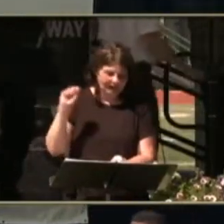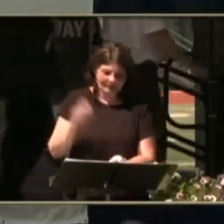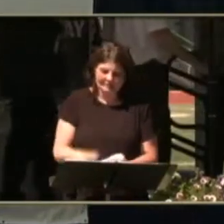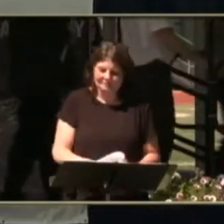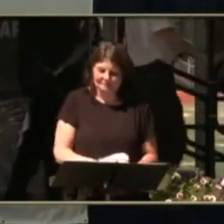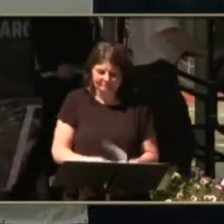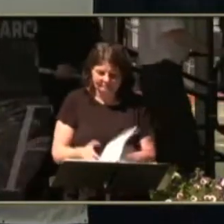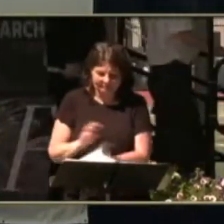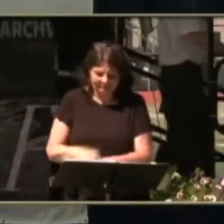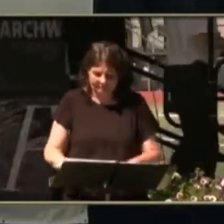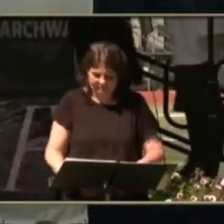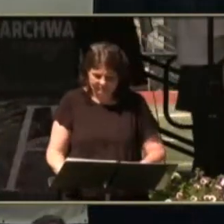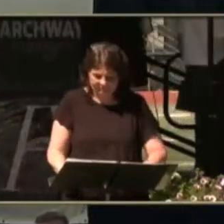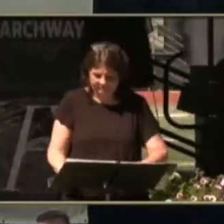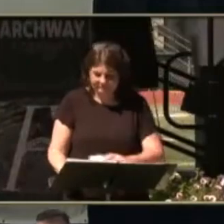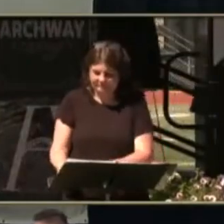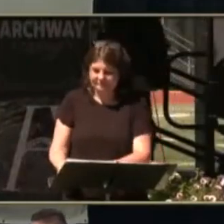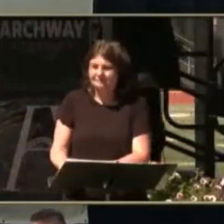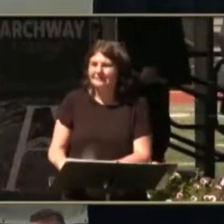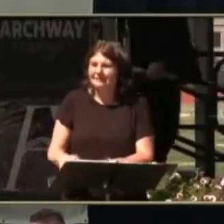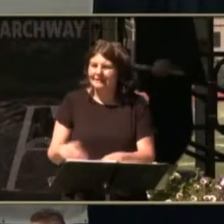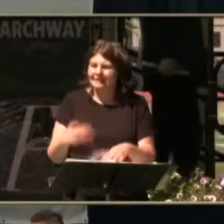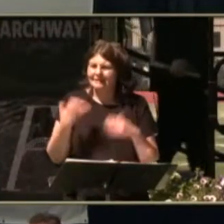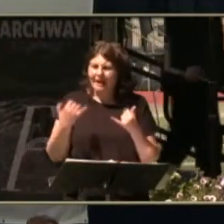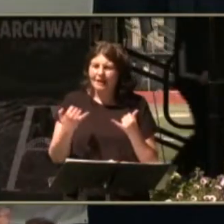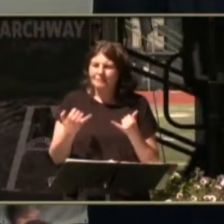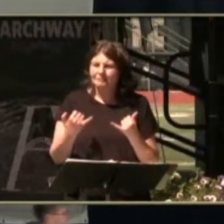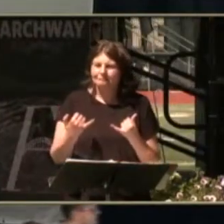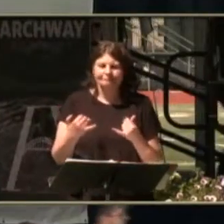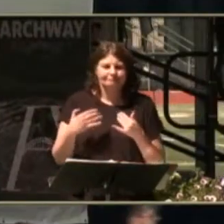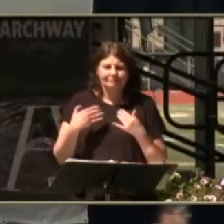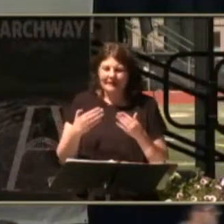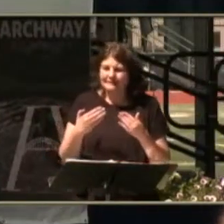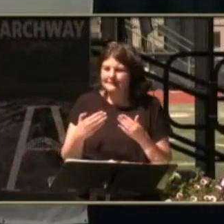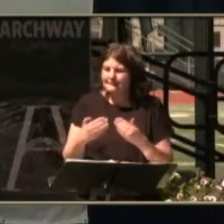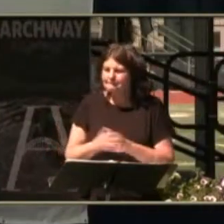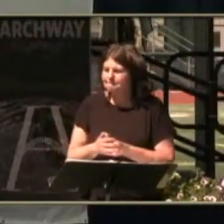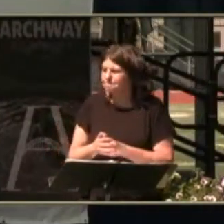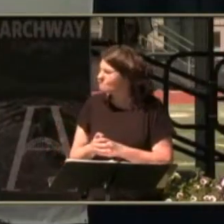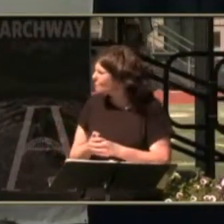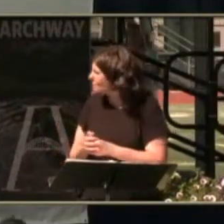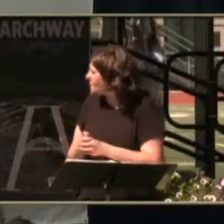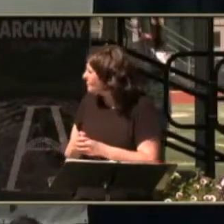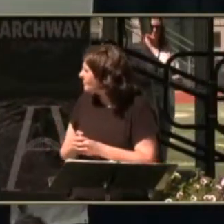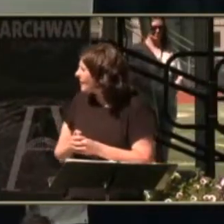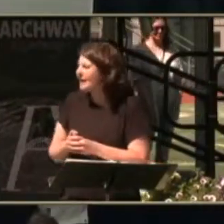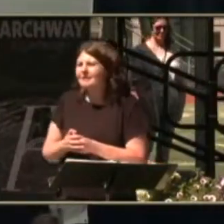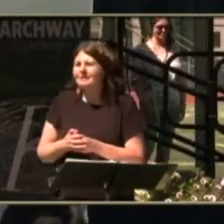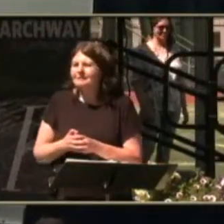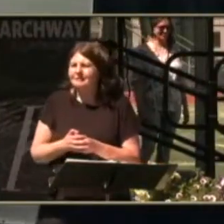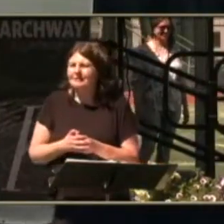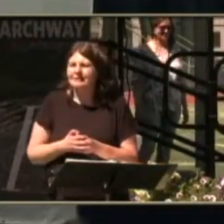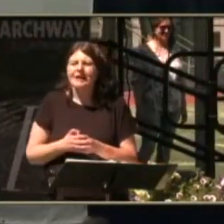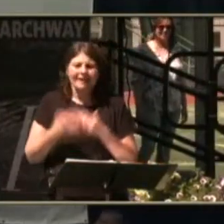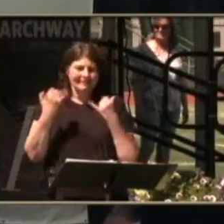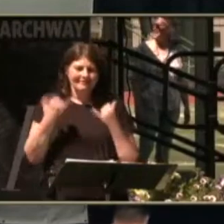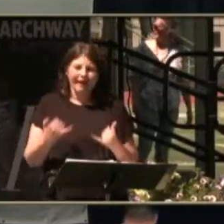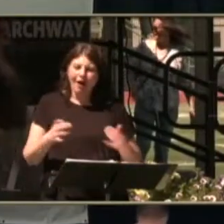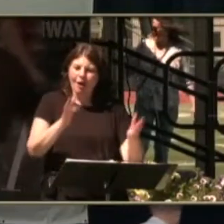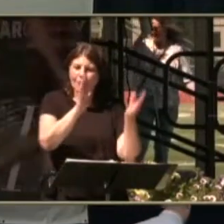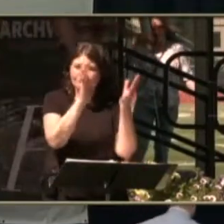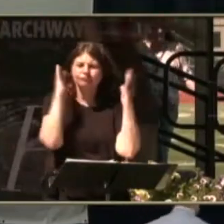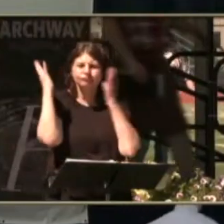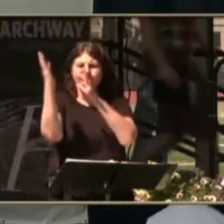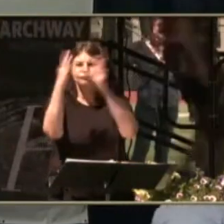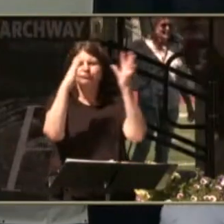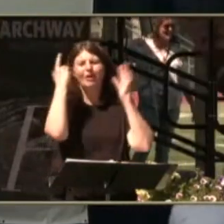And now let's And now let's And now let's give a round of